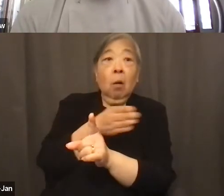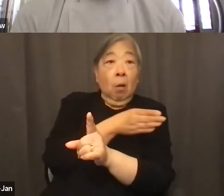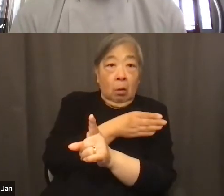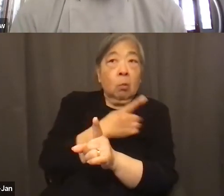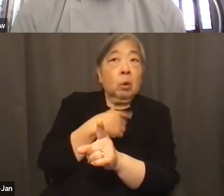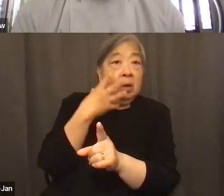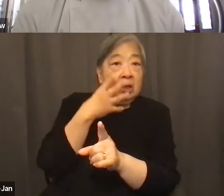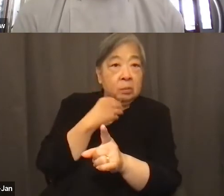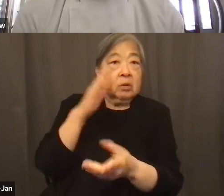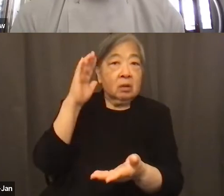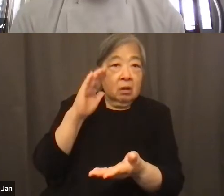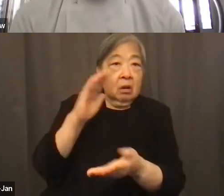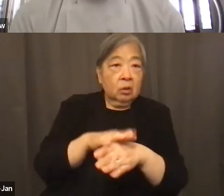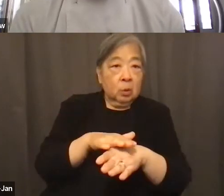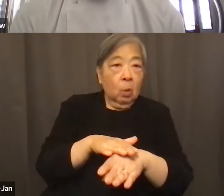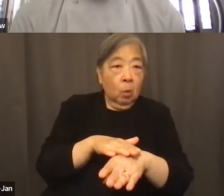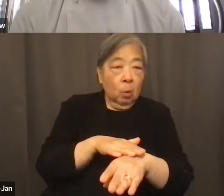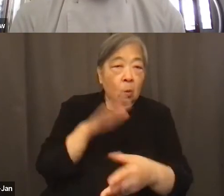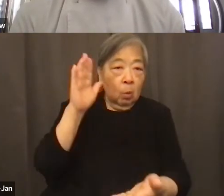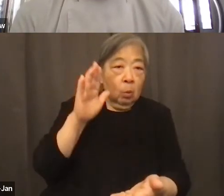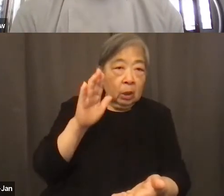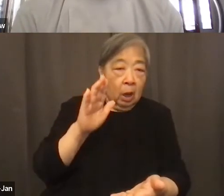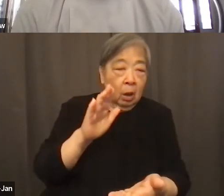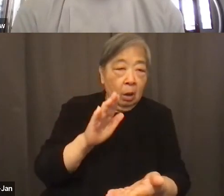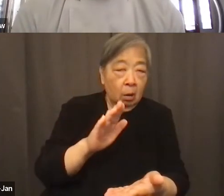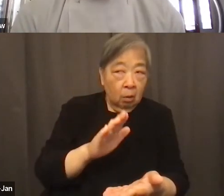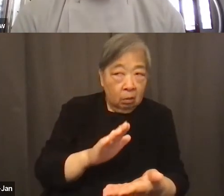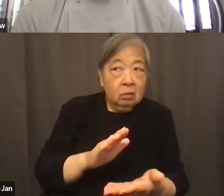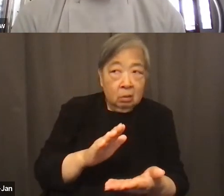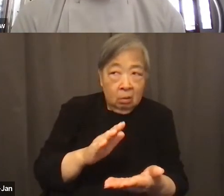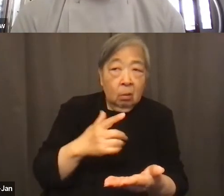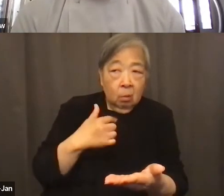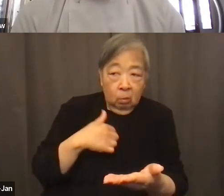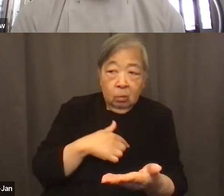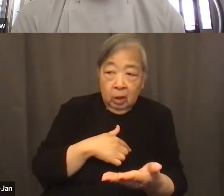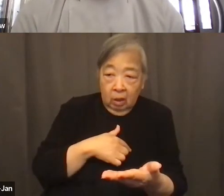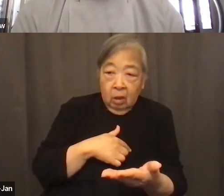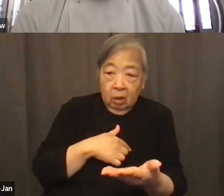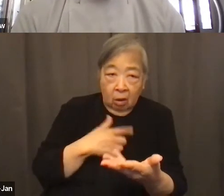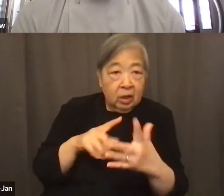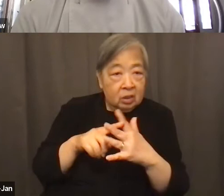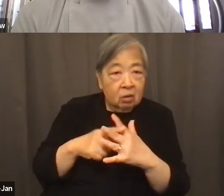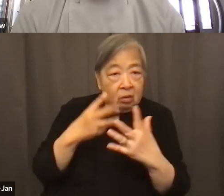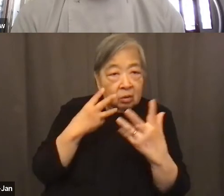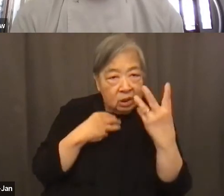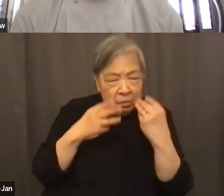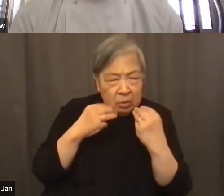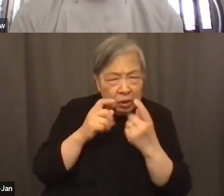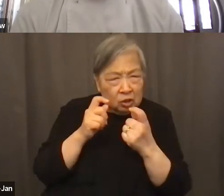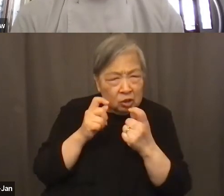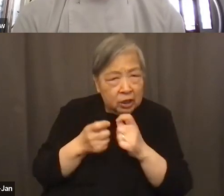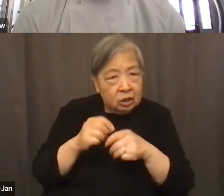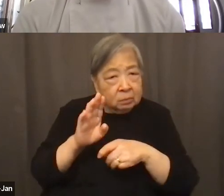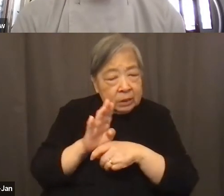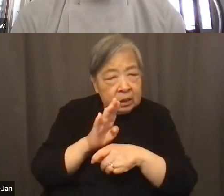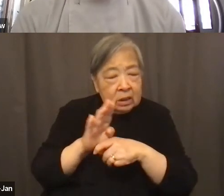we've been experiencing a change in our business and our consistency of